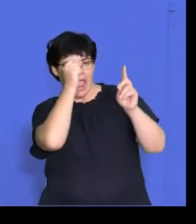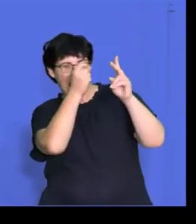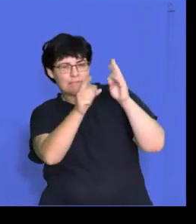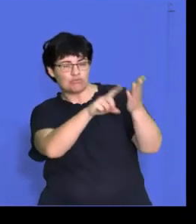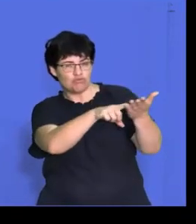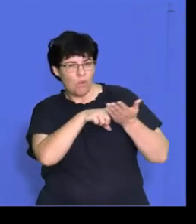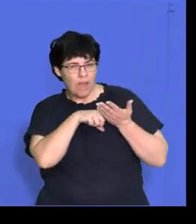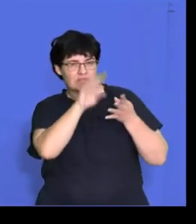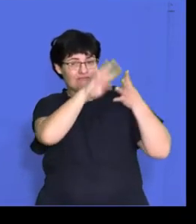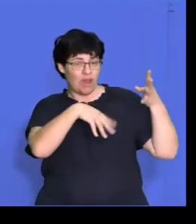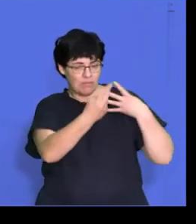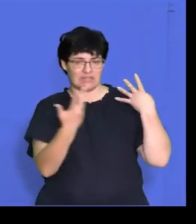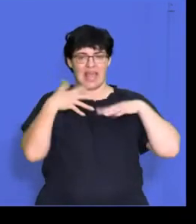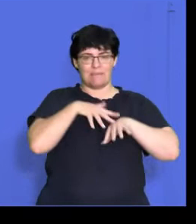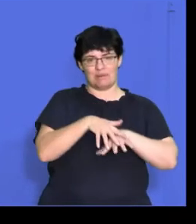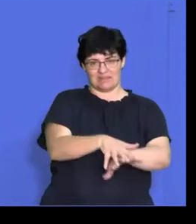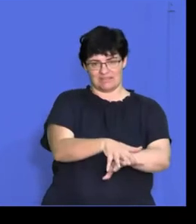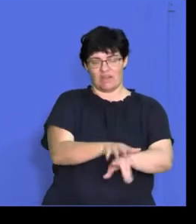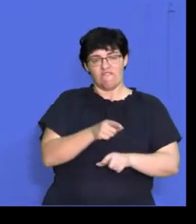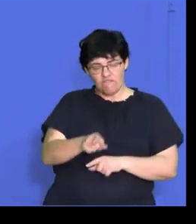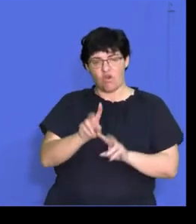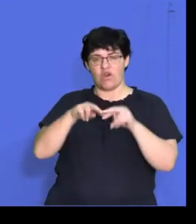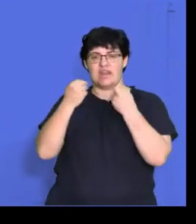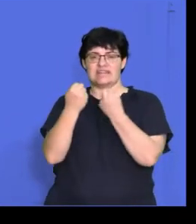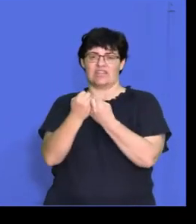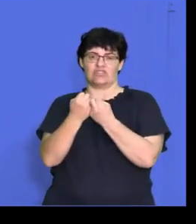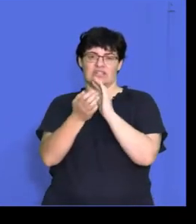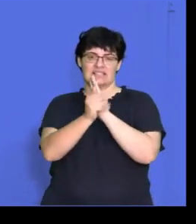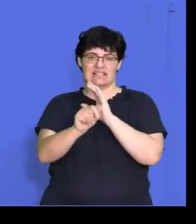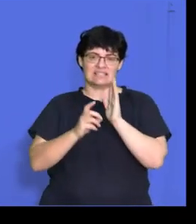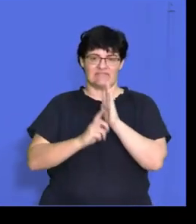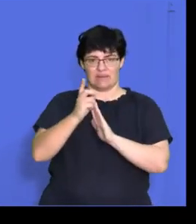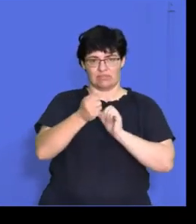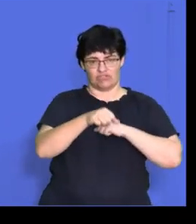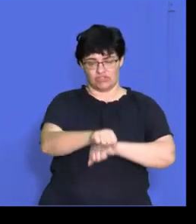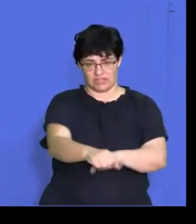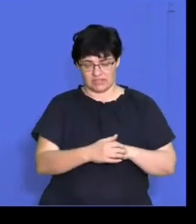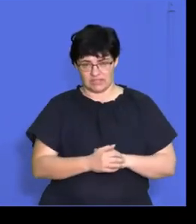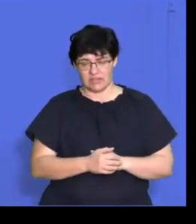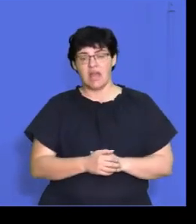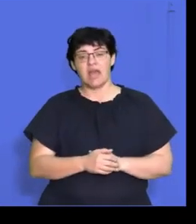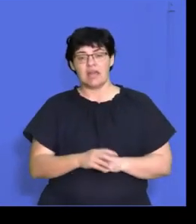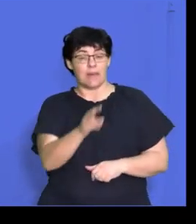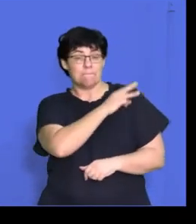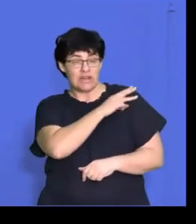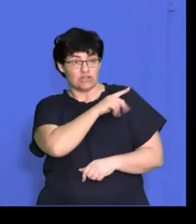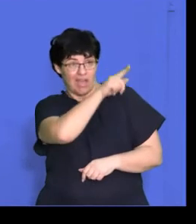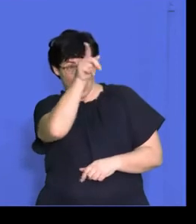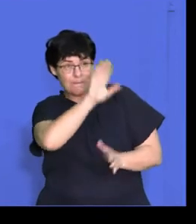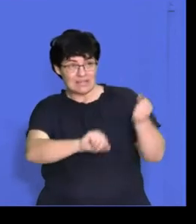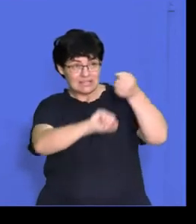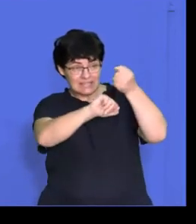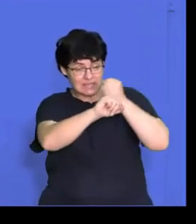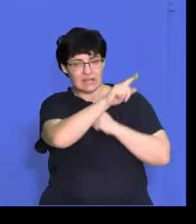requirements of the framework for the National Skills Development Strategy. And then we have to assist the managers in